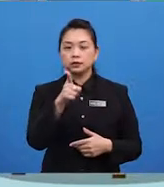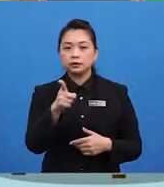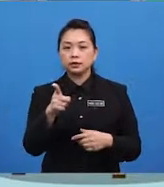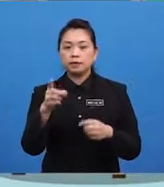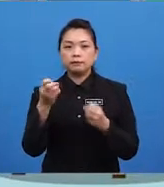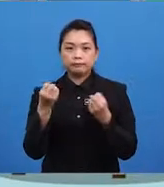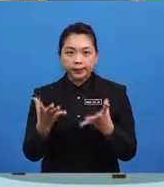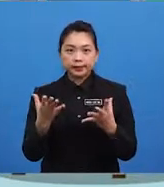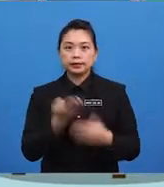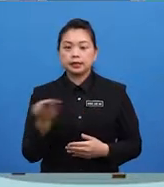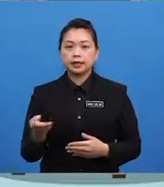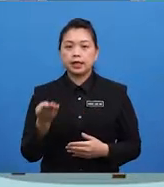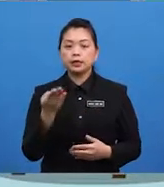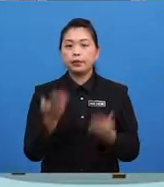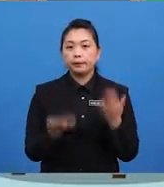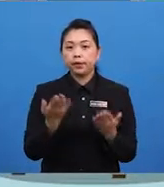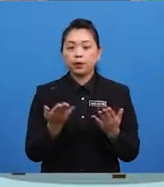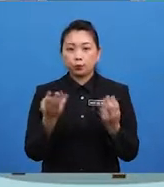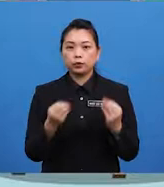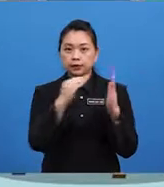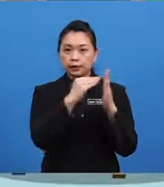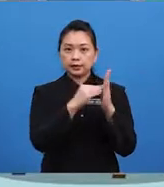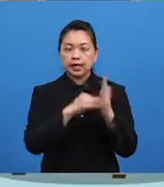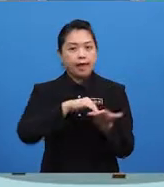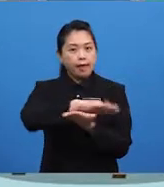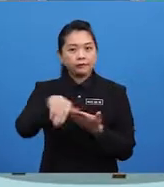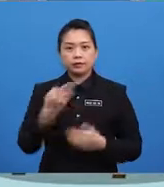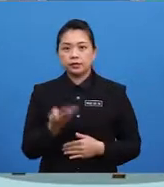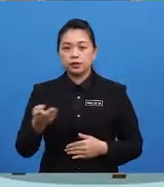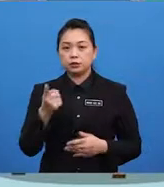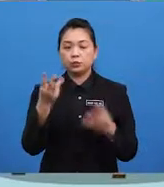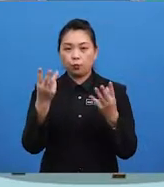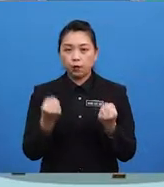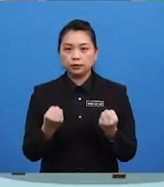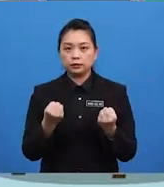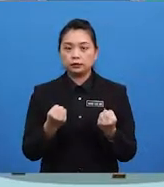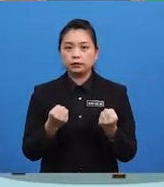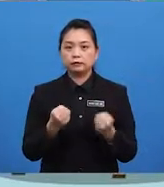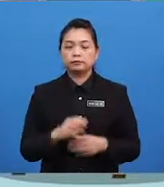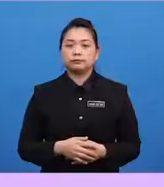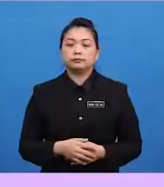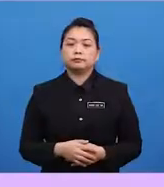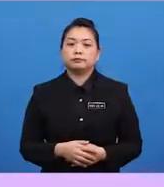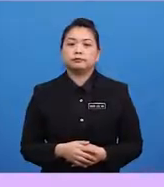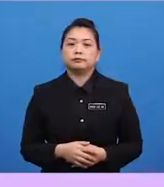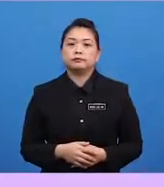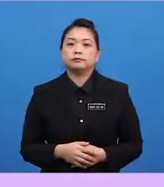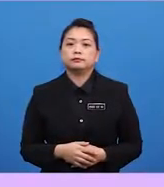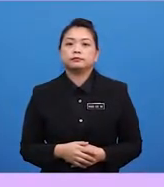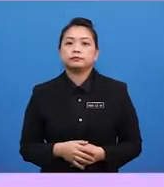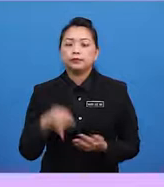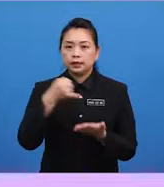things. You may try to list everything you want to order at once with a group. Instead,